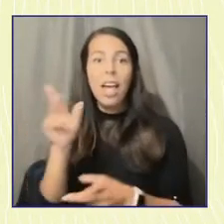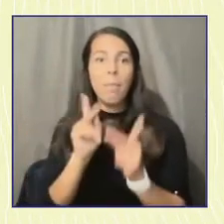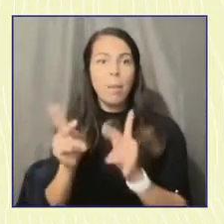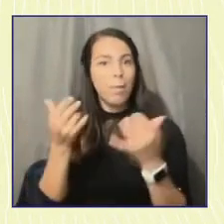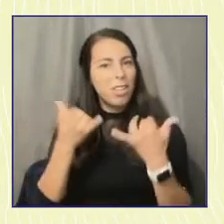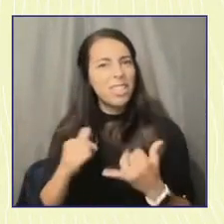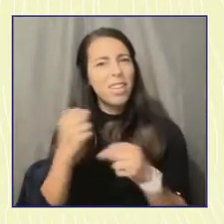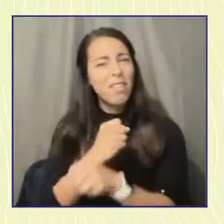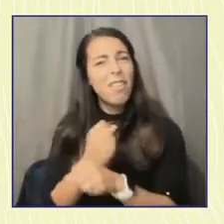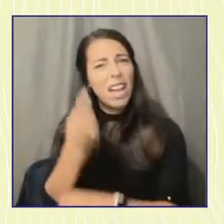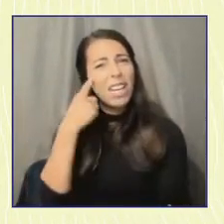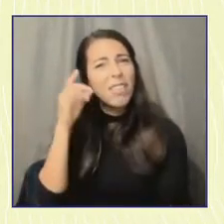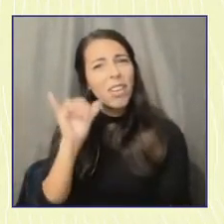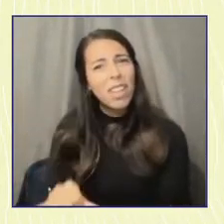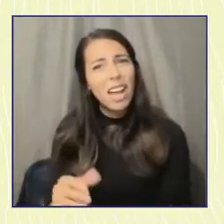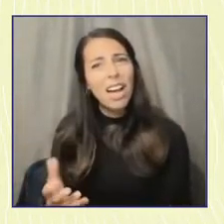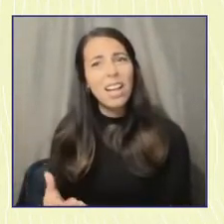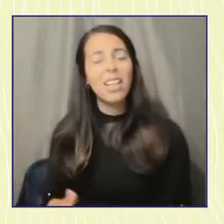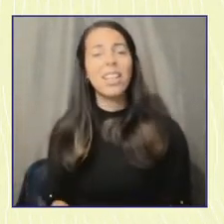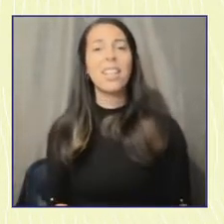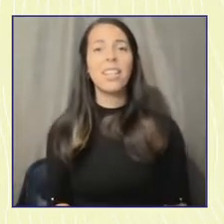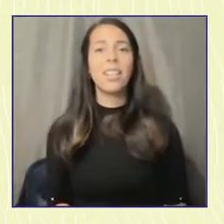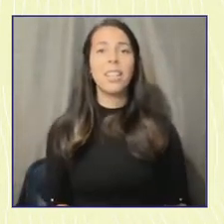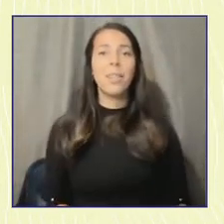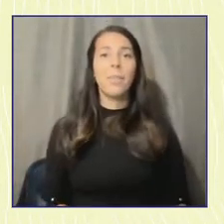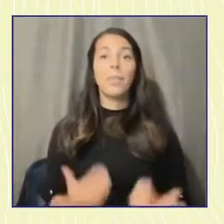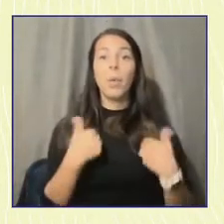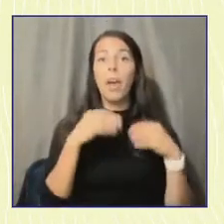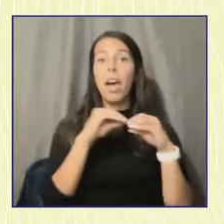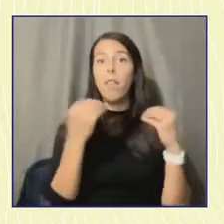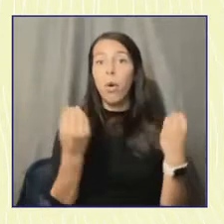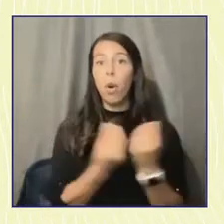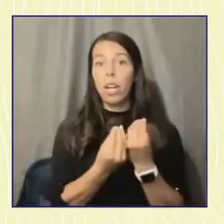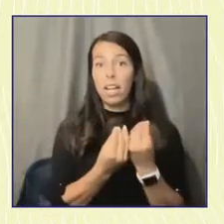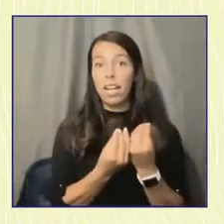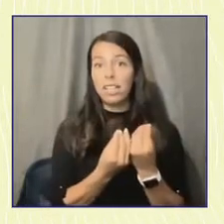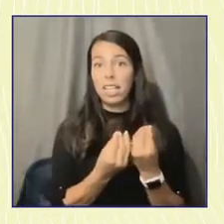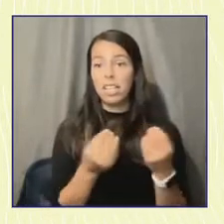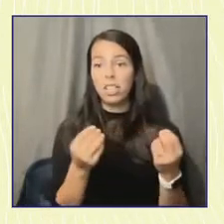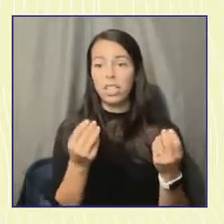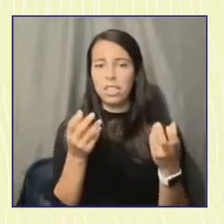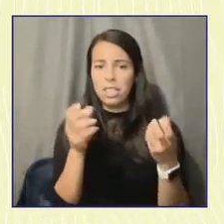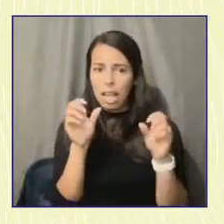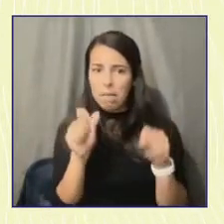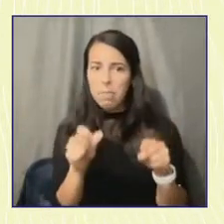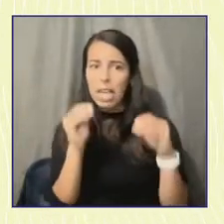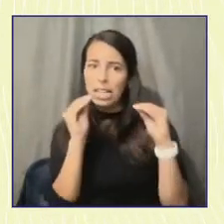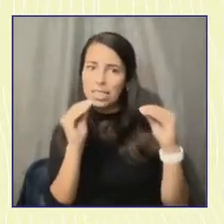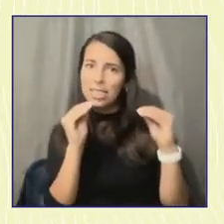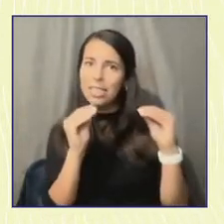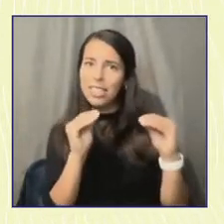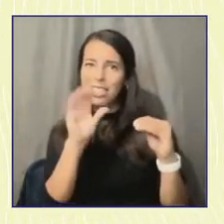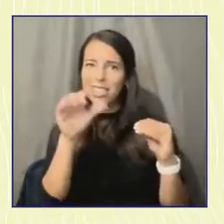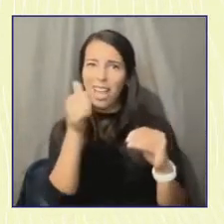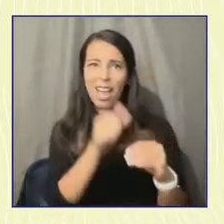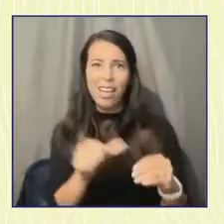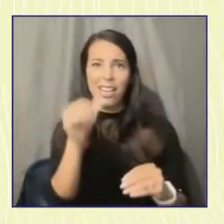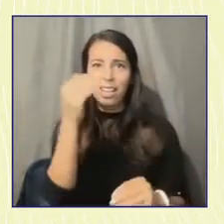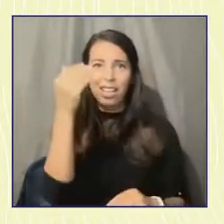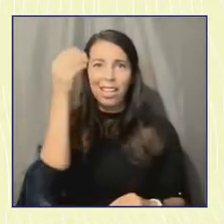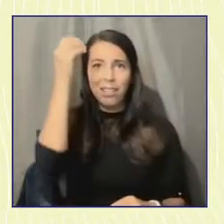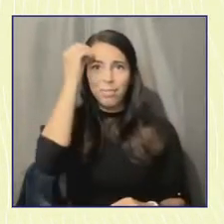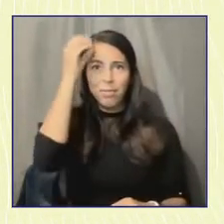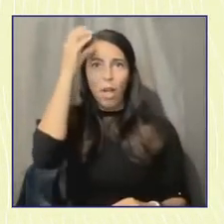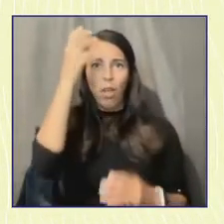have organizations that, you know, can ameliorate the gaps of knowledge between, like, policy and people,